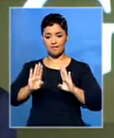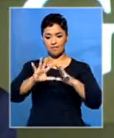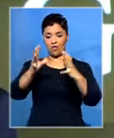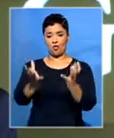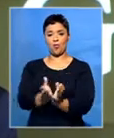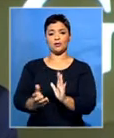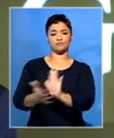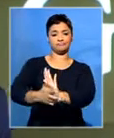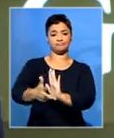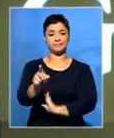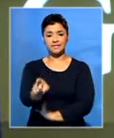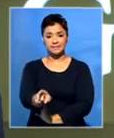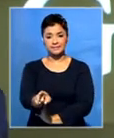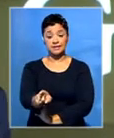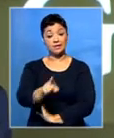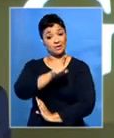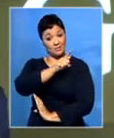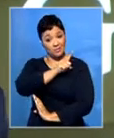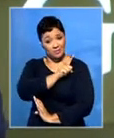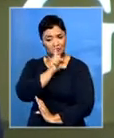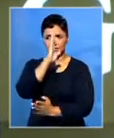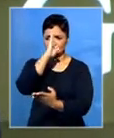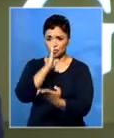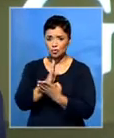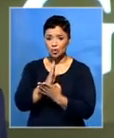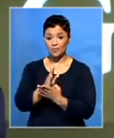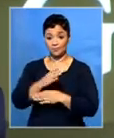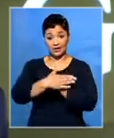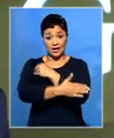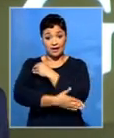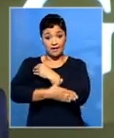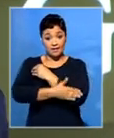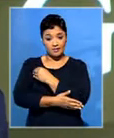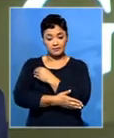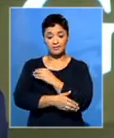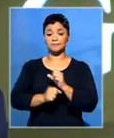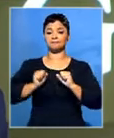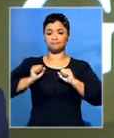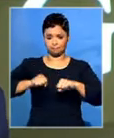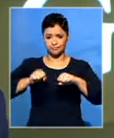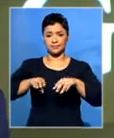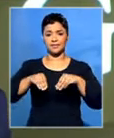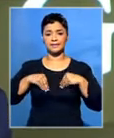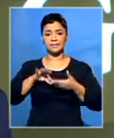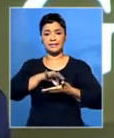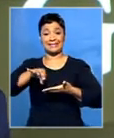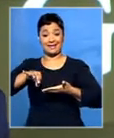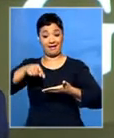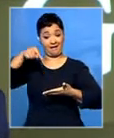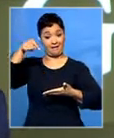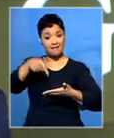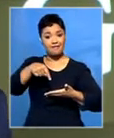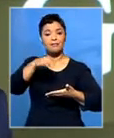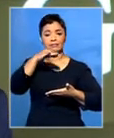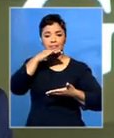approved precisely to ensure that the commitments contained in the Charter are honoured thus practically to